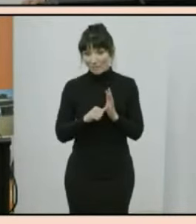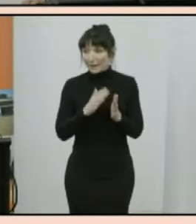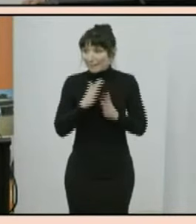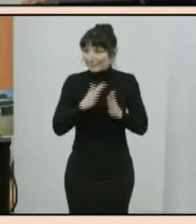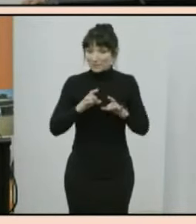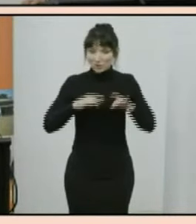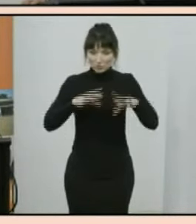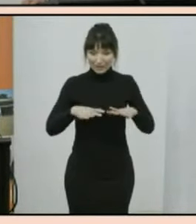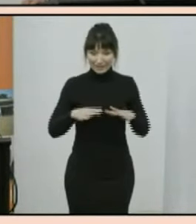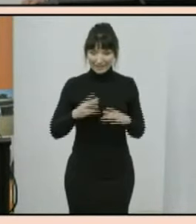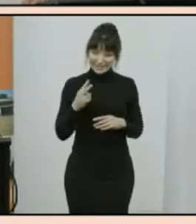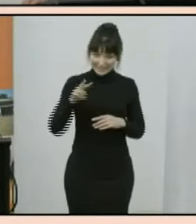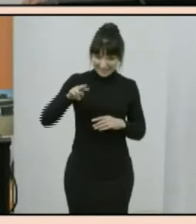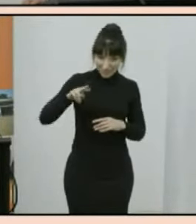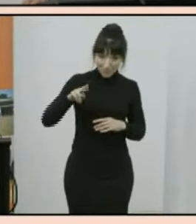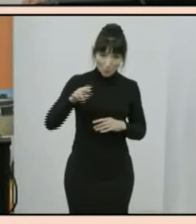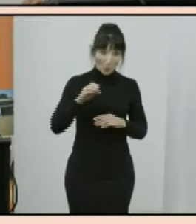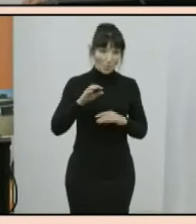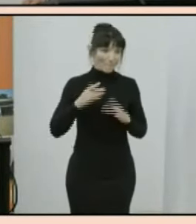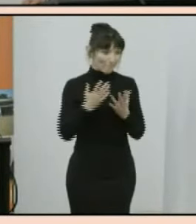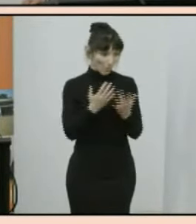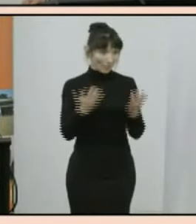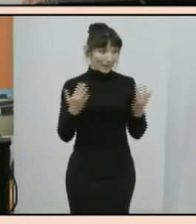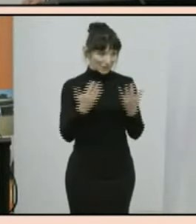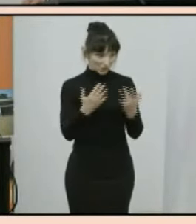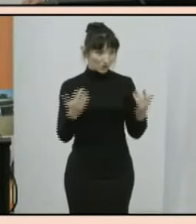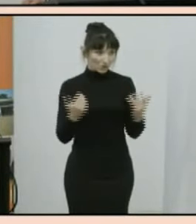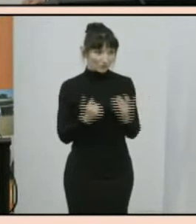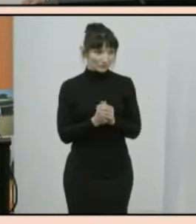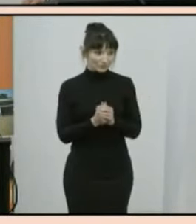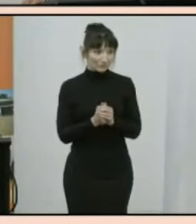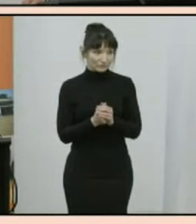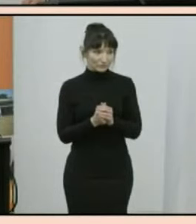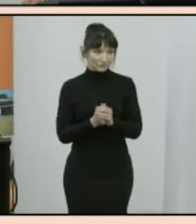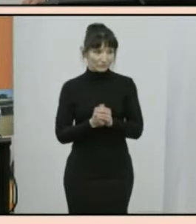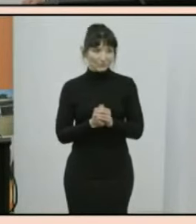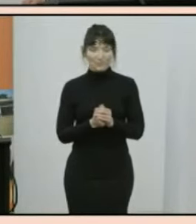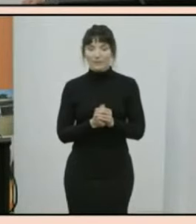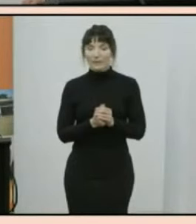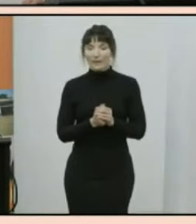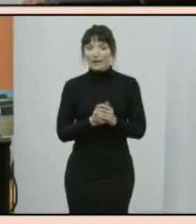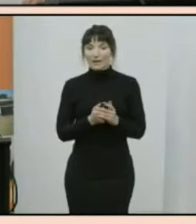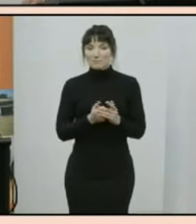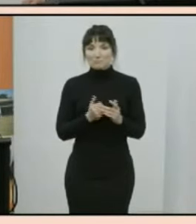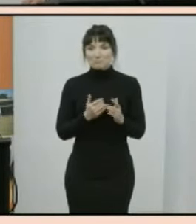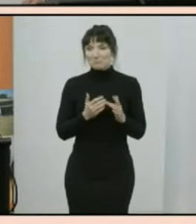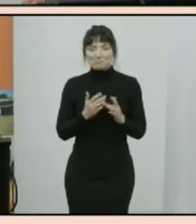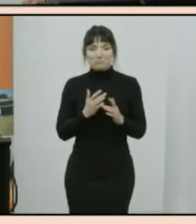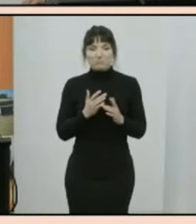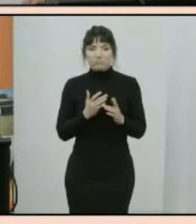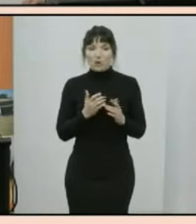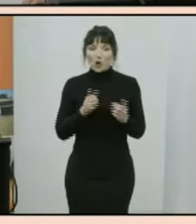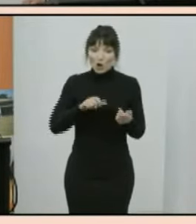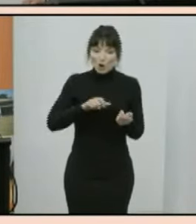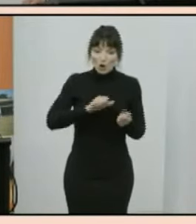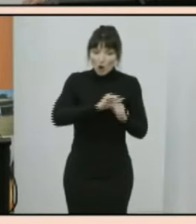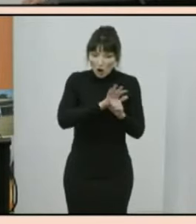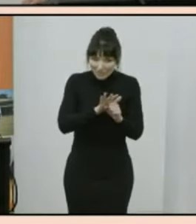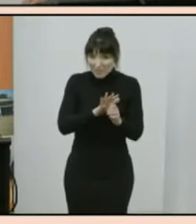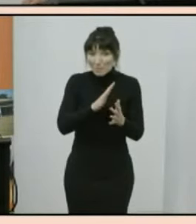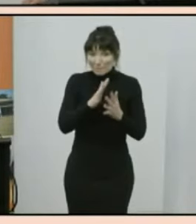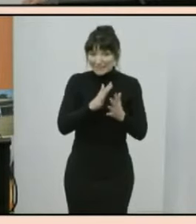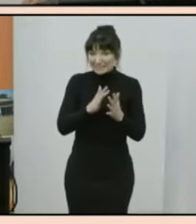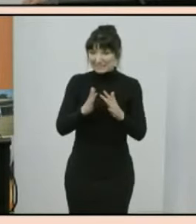population in the past 50 years despite the impacts of covert 19 in slowing migration